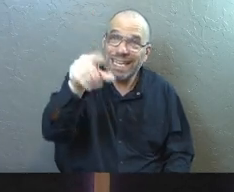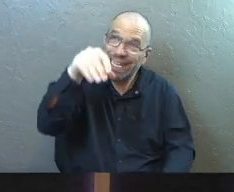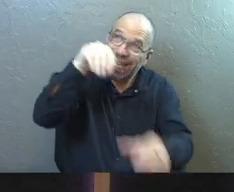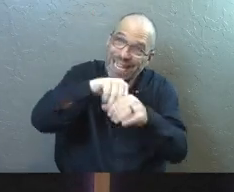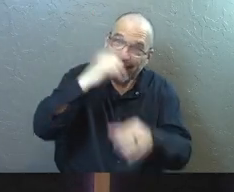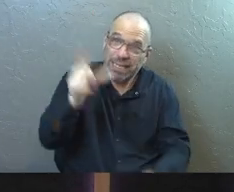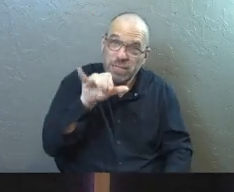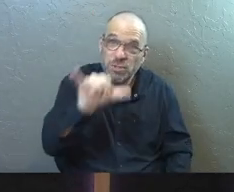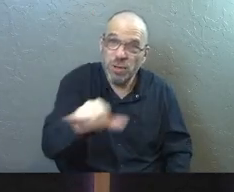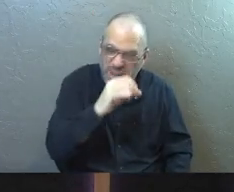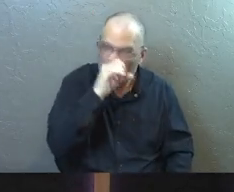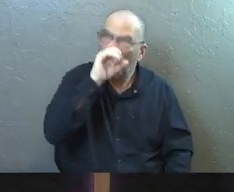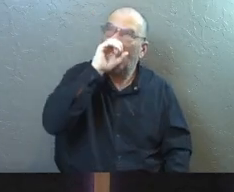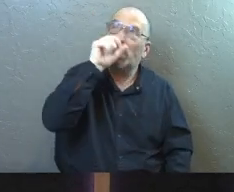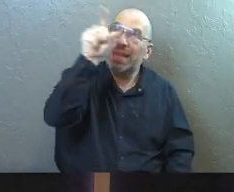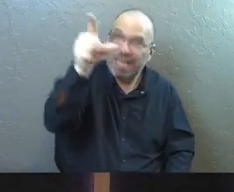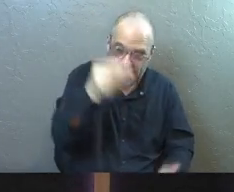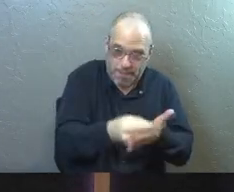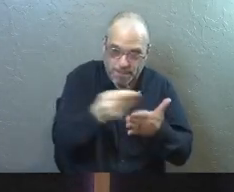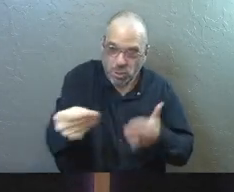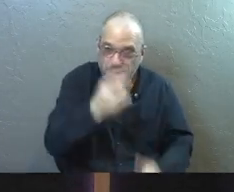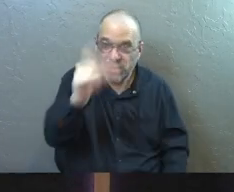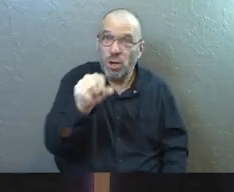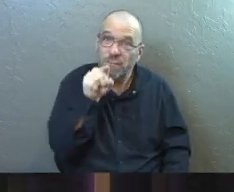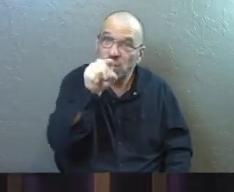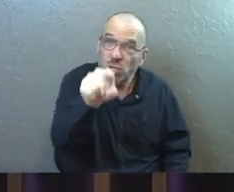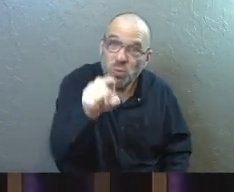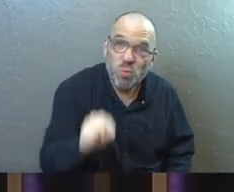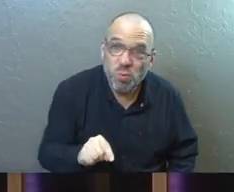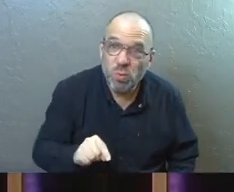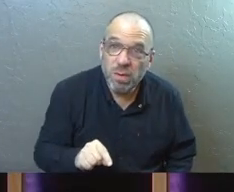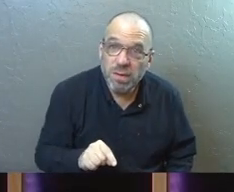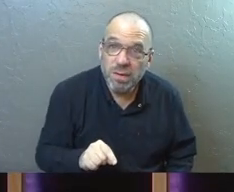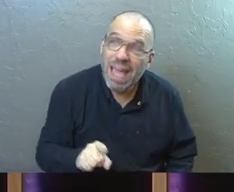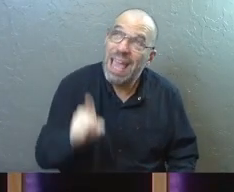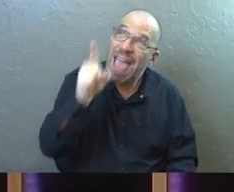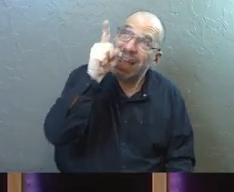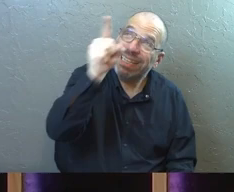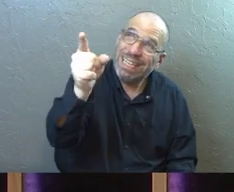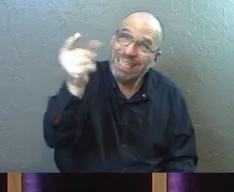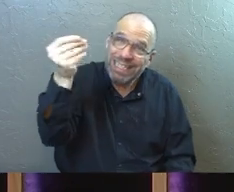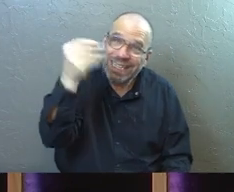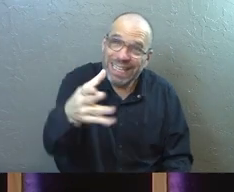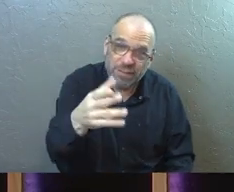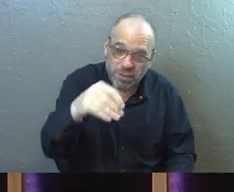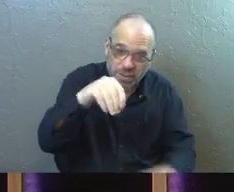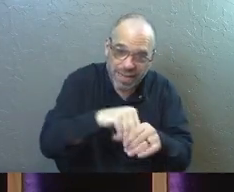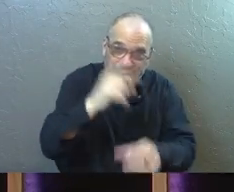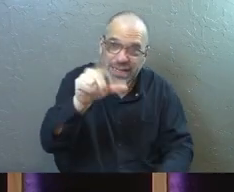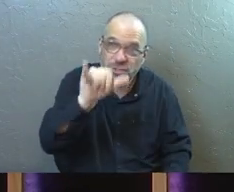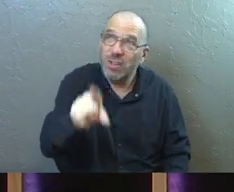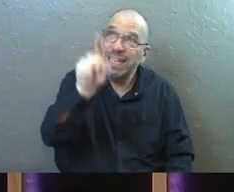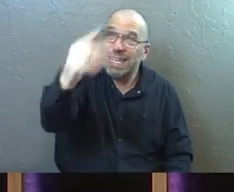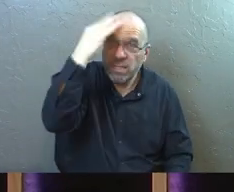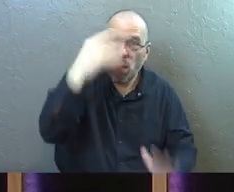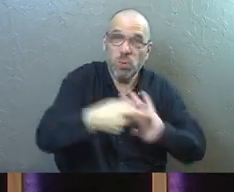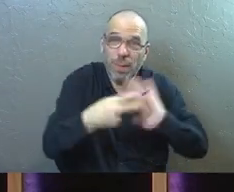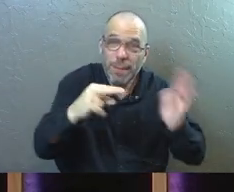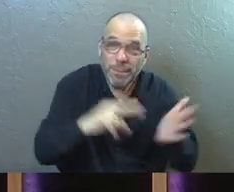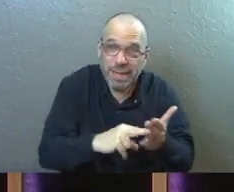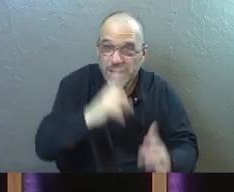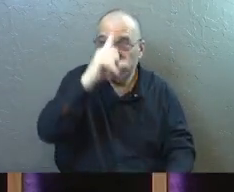in eternity, because he purchased eternity for you and he's bringing you to it. And he knows what it's about.